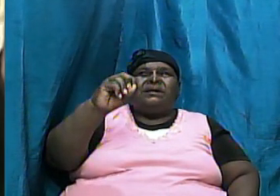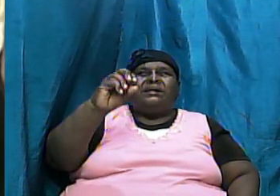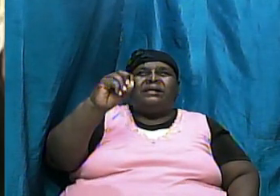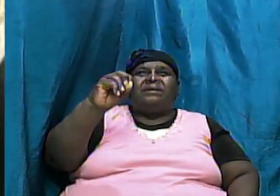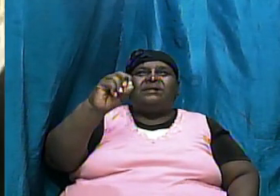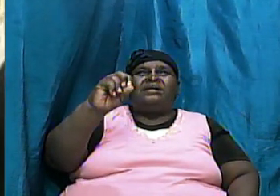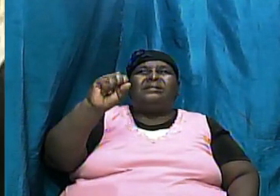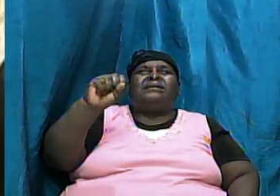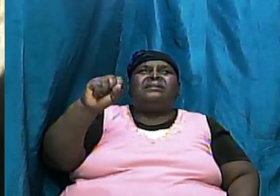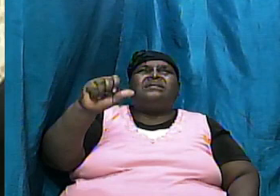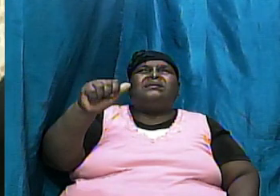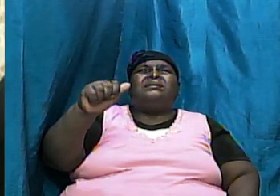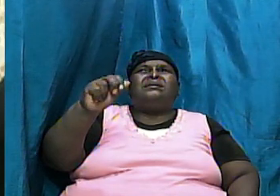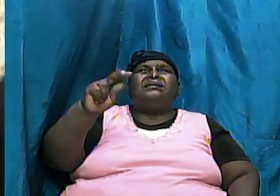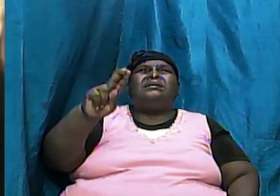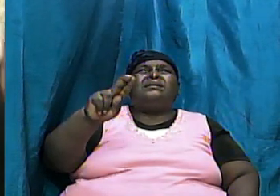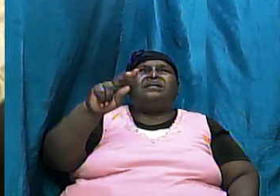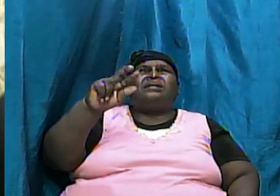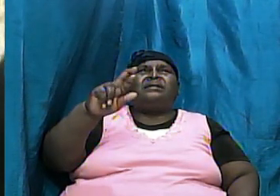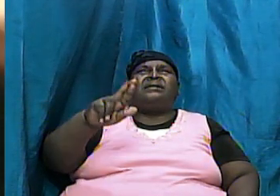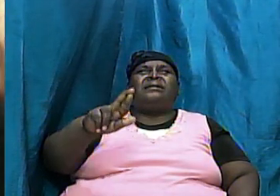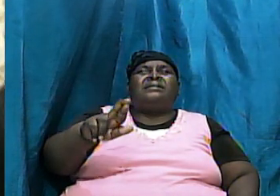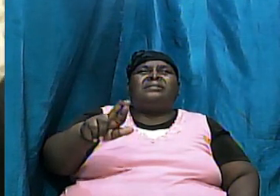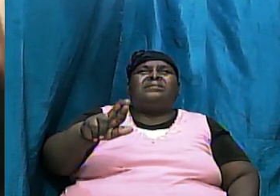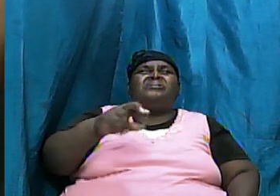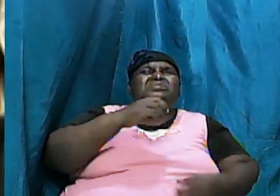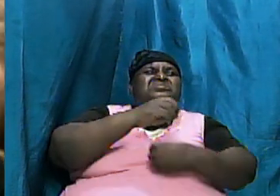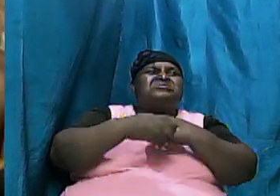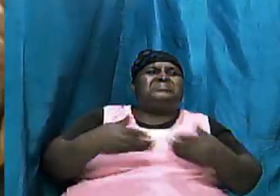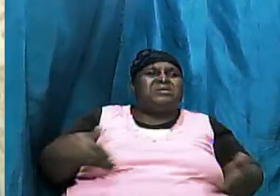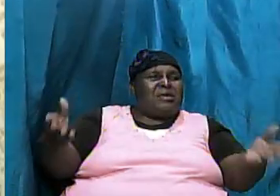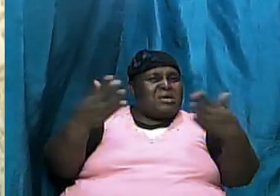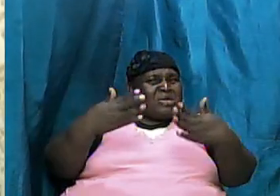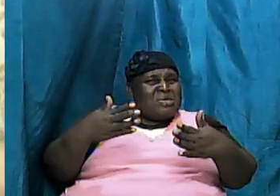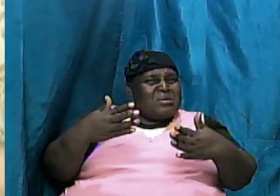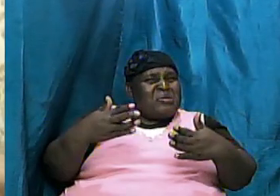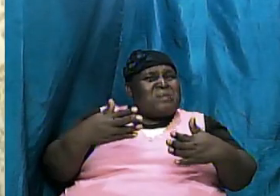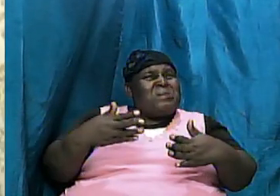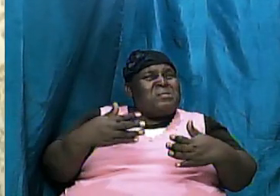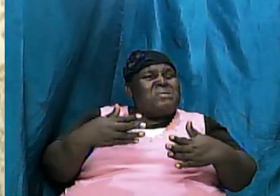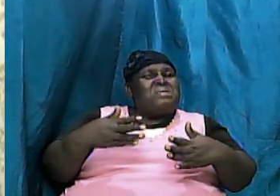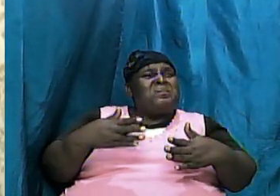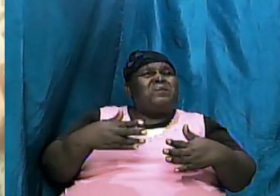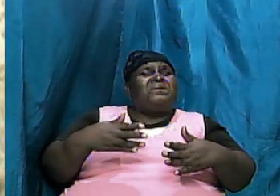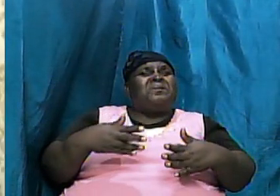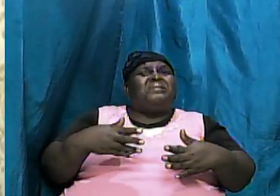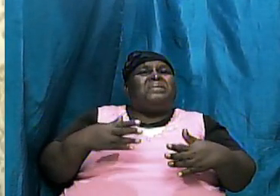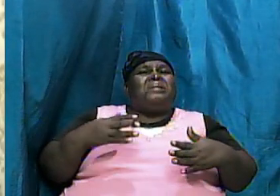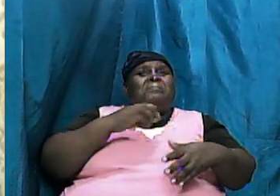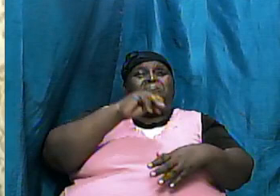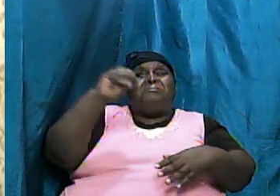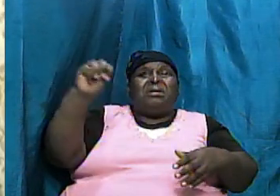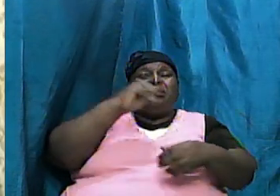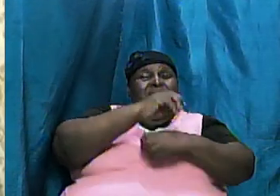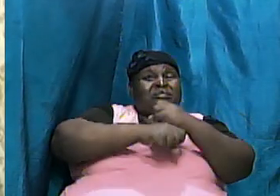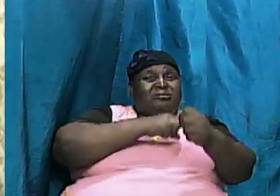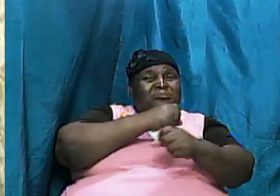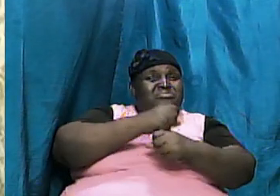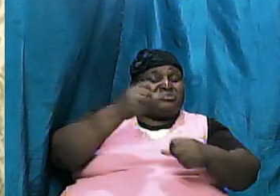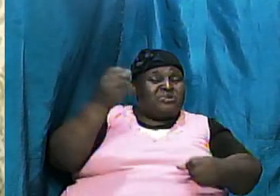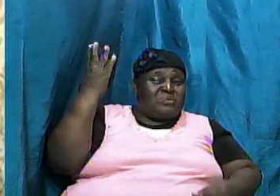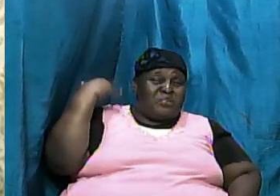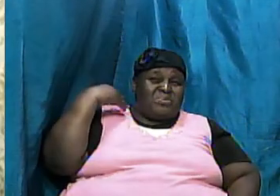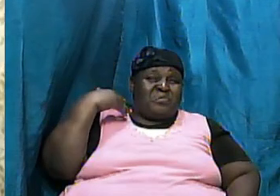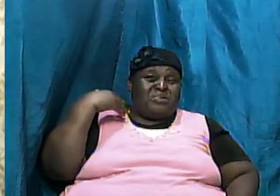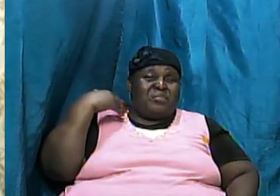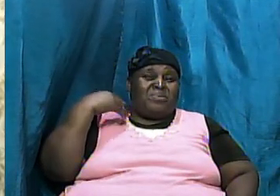according to Genesis people and animals and things were only here for about 6,000 years how